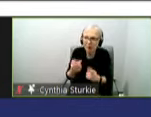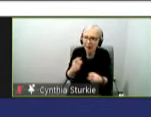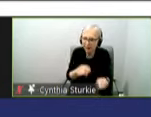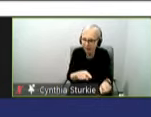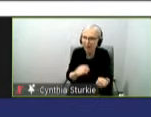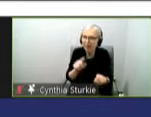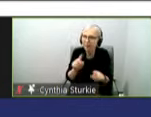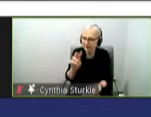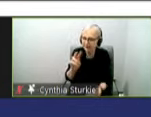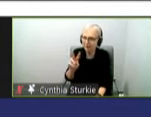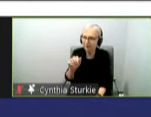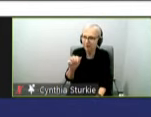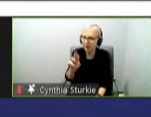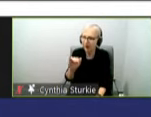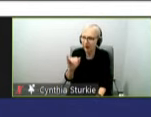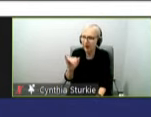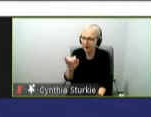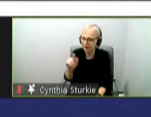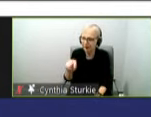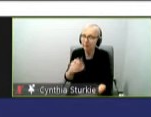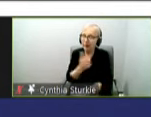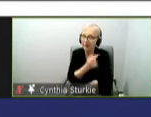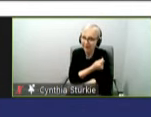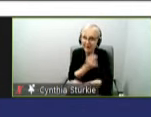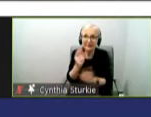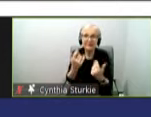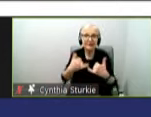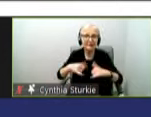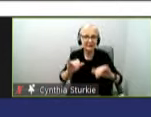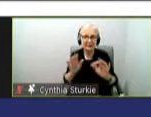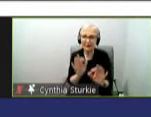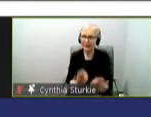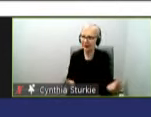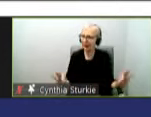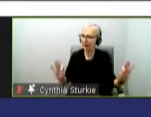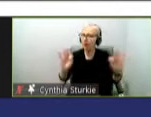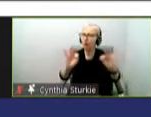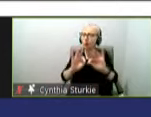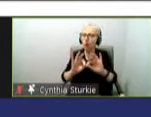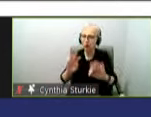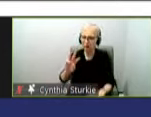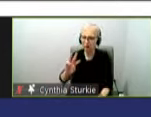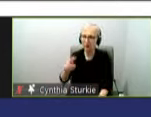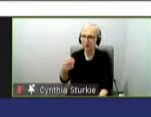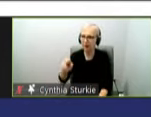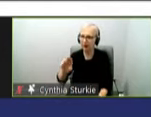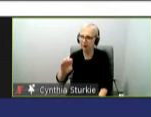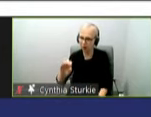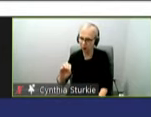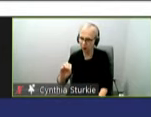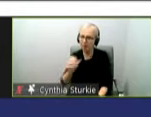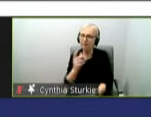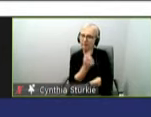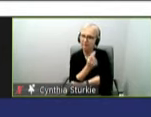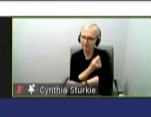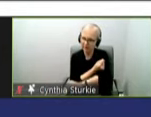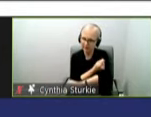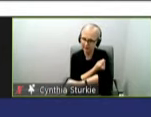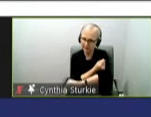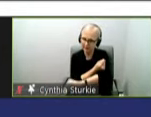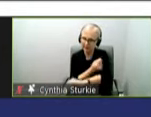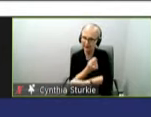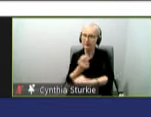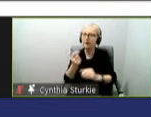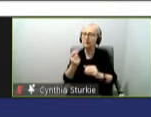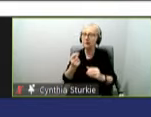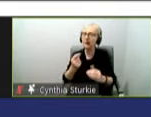At this point, vaccination remains critically important. And experts at WHO have stated that they expect vaccines to remain an effective strategy